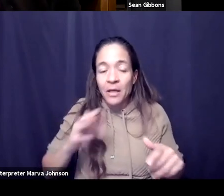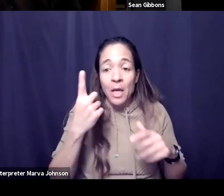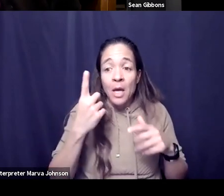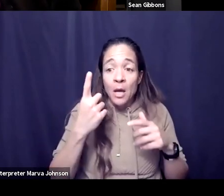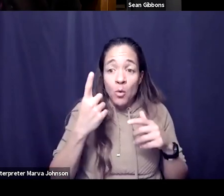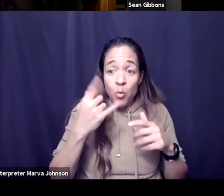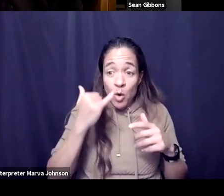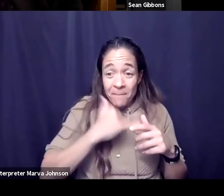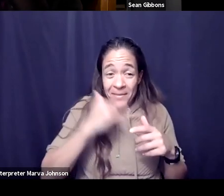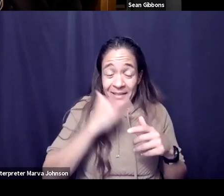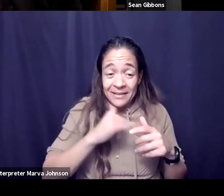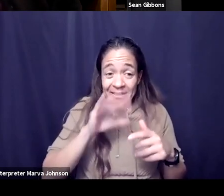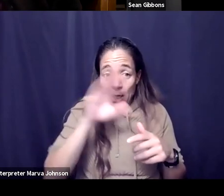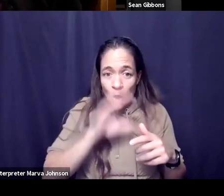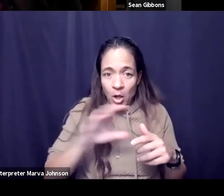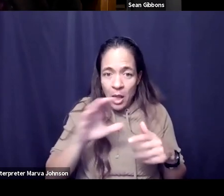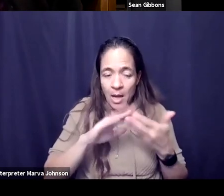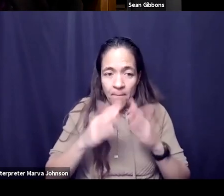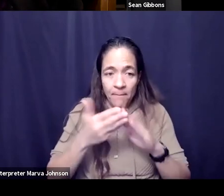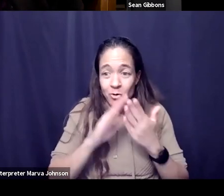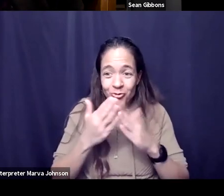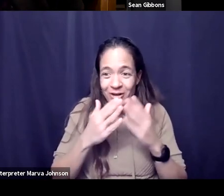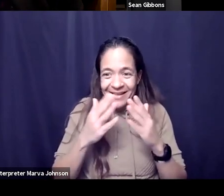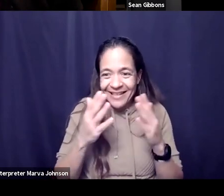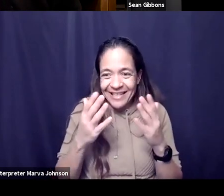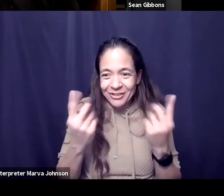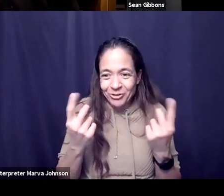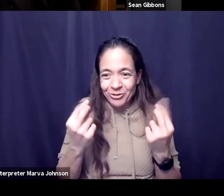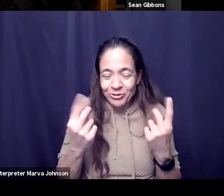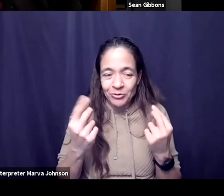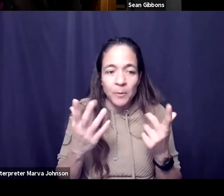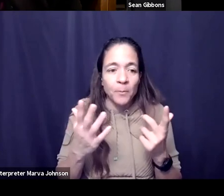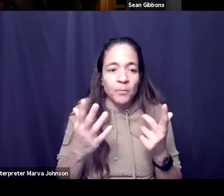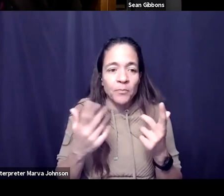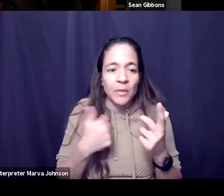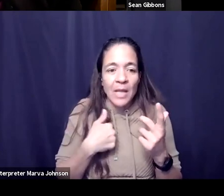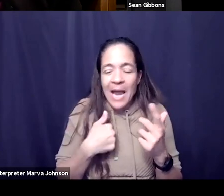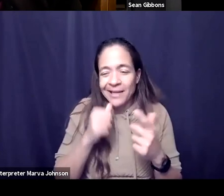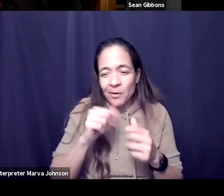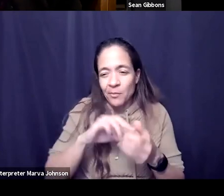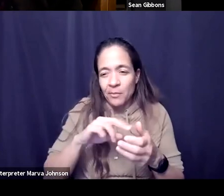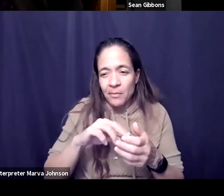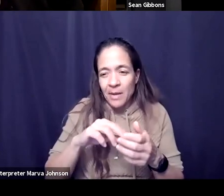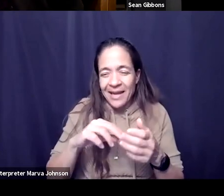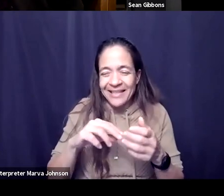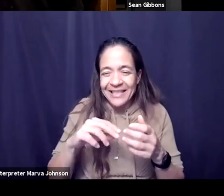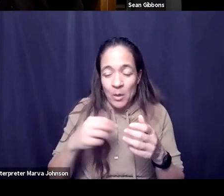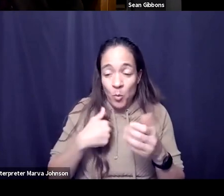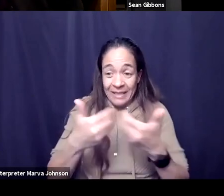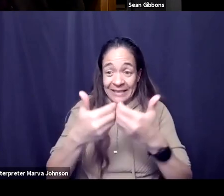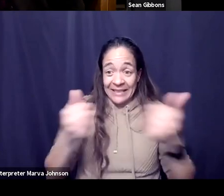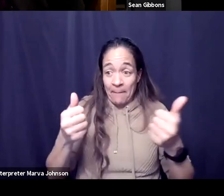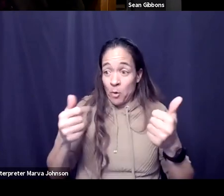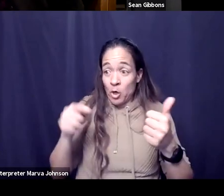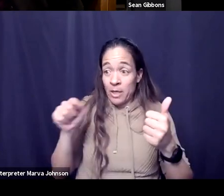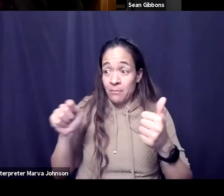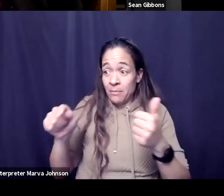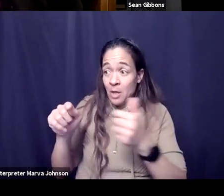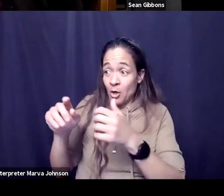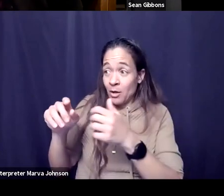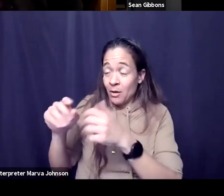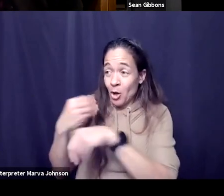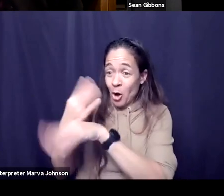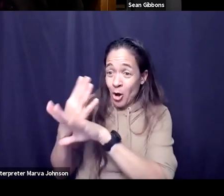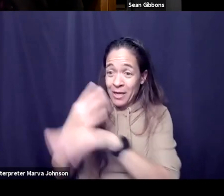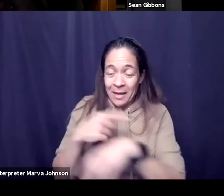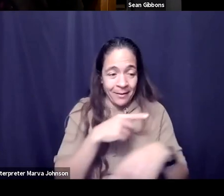make i and i also i don't think the distinction of like online and offline community is as helpful i think a lot of communities do things online and